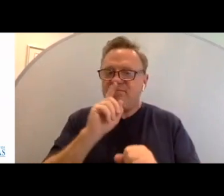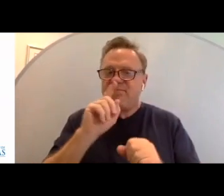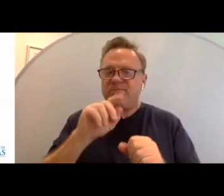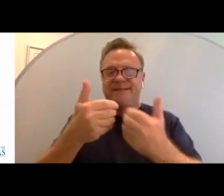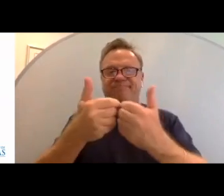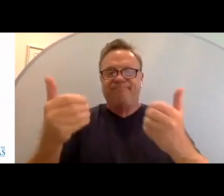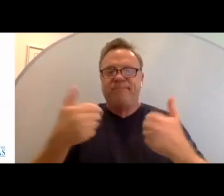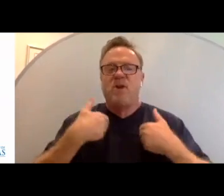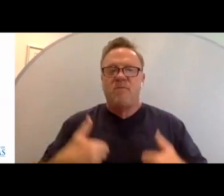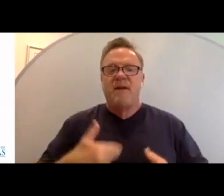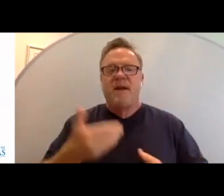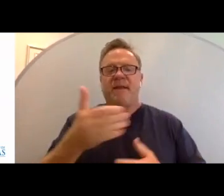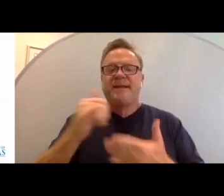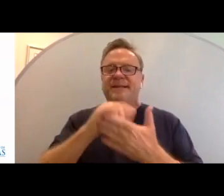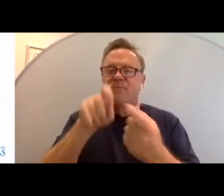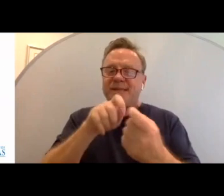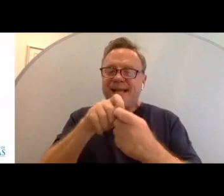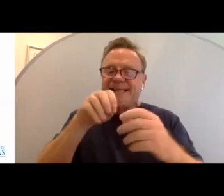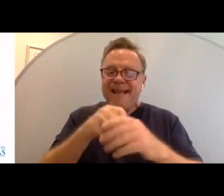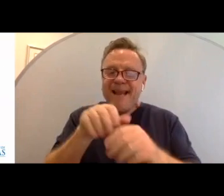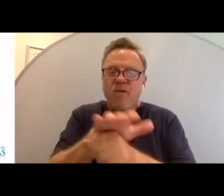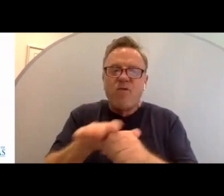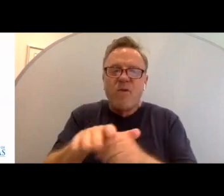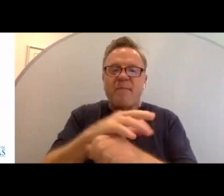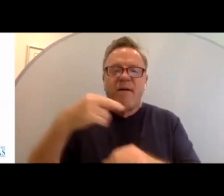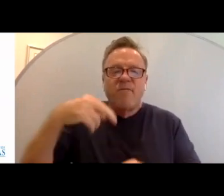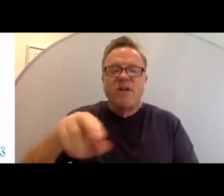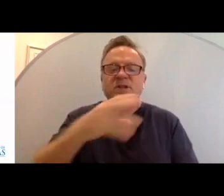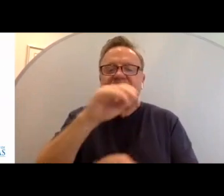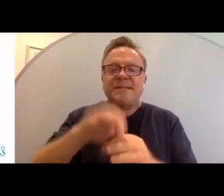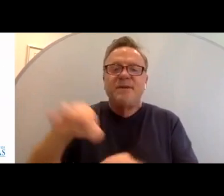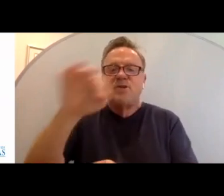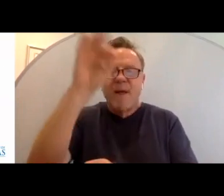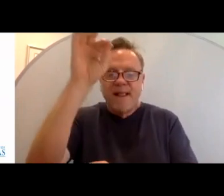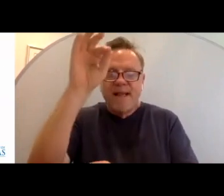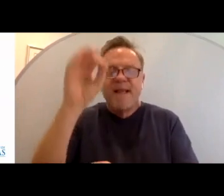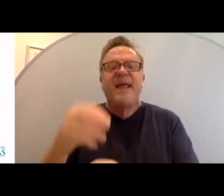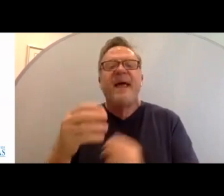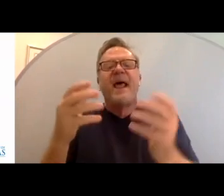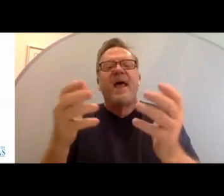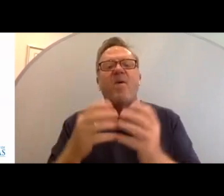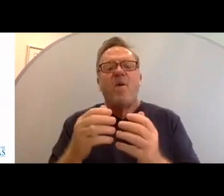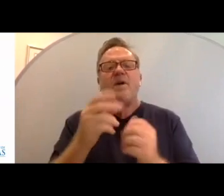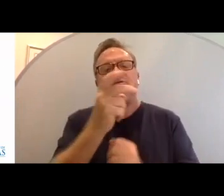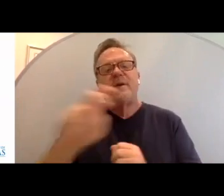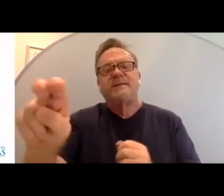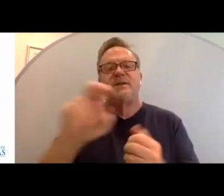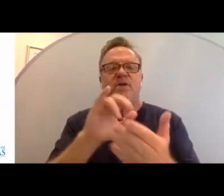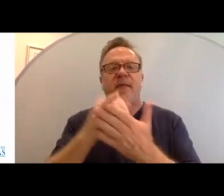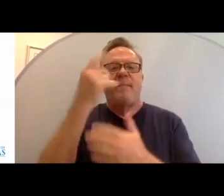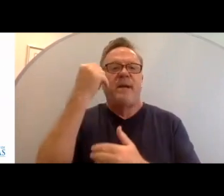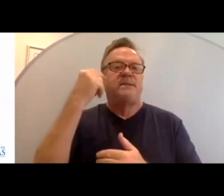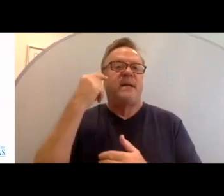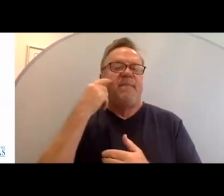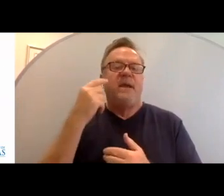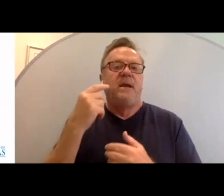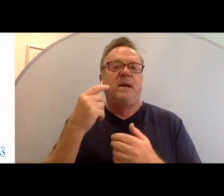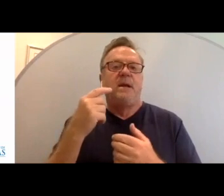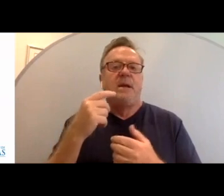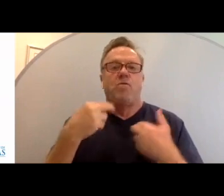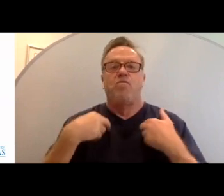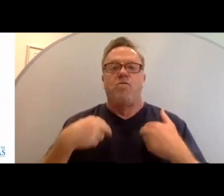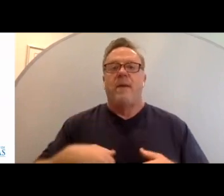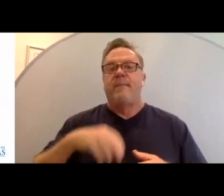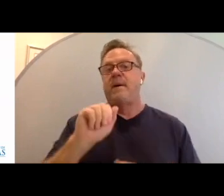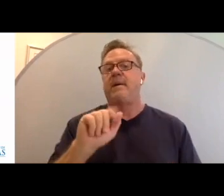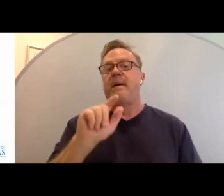those things that are precisely in the realm of religion and spirituality. And I want to transition to that because I think Rabbi Allen